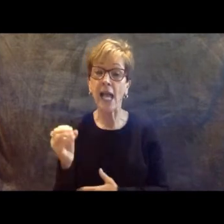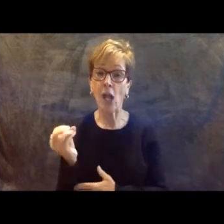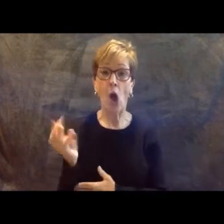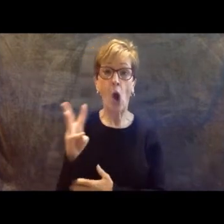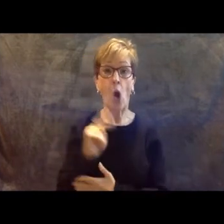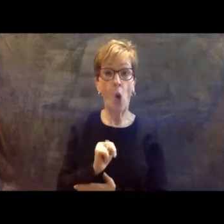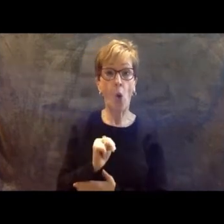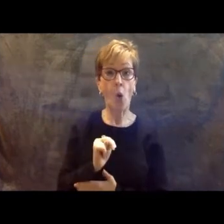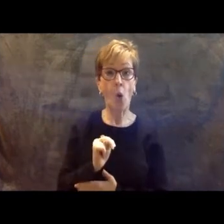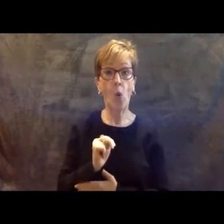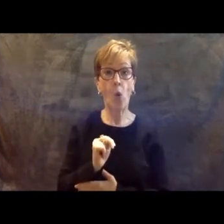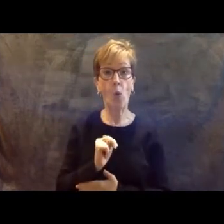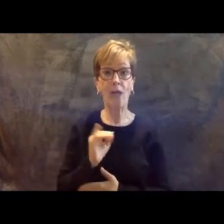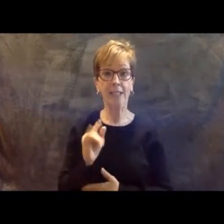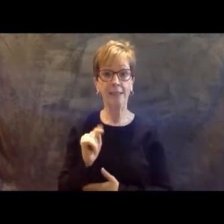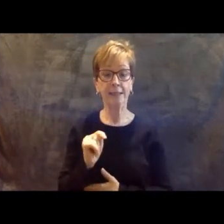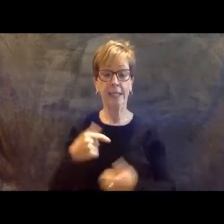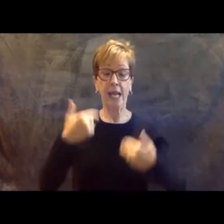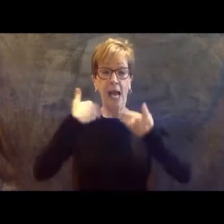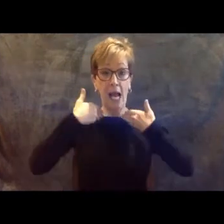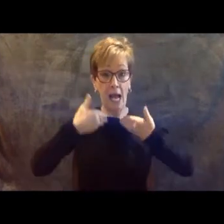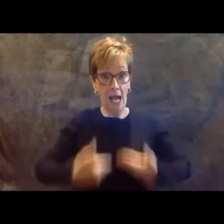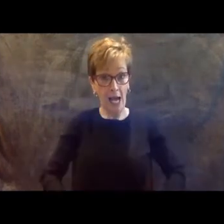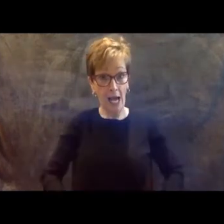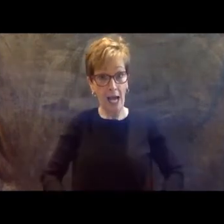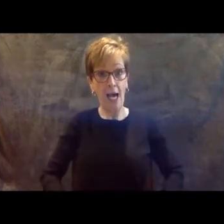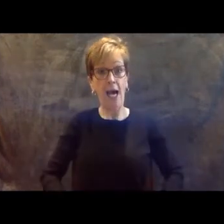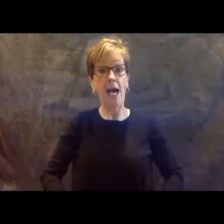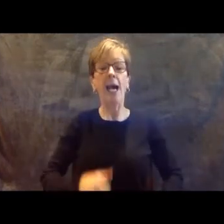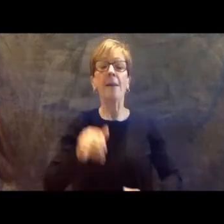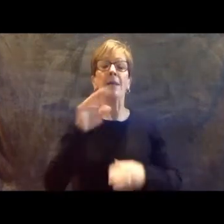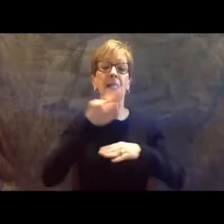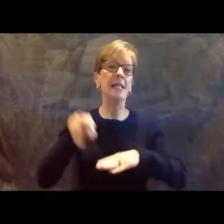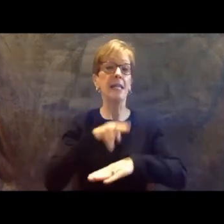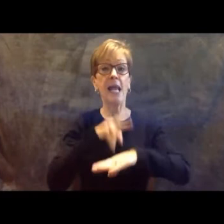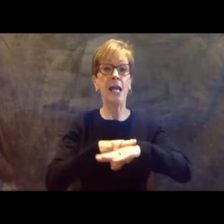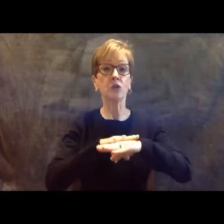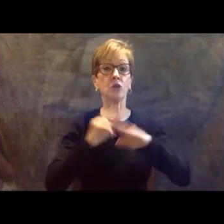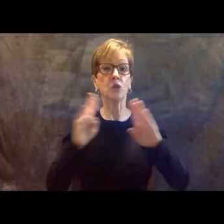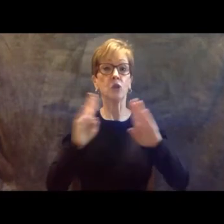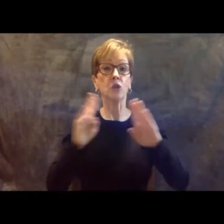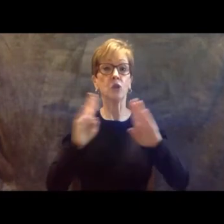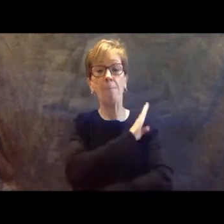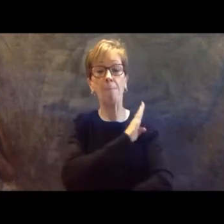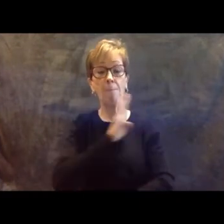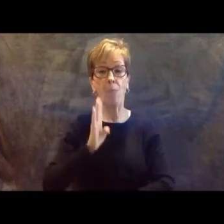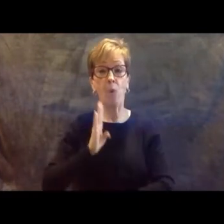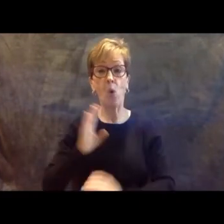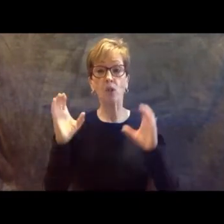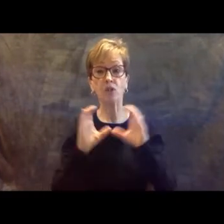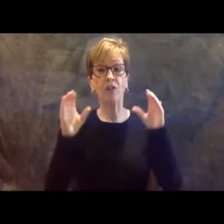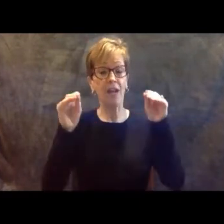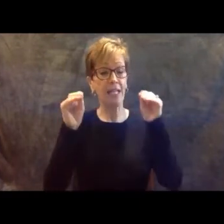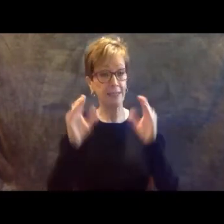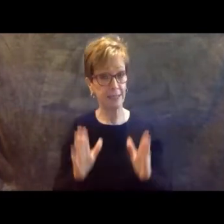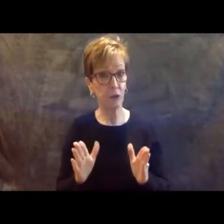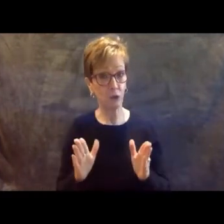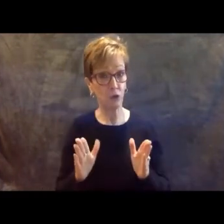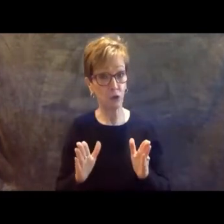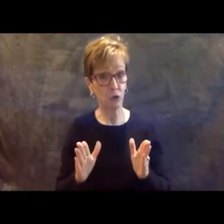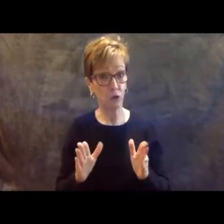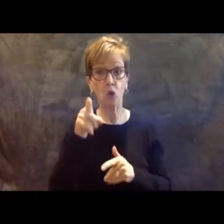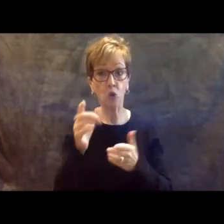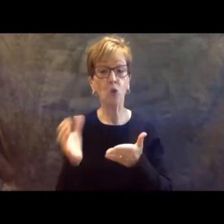I am a National Board Certified Teacher. You deserve to take credit